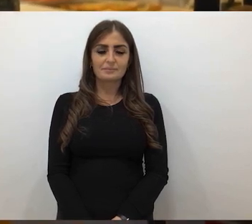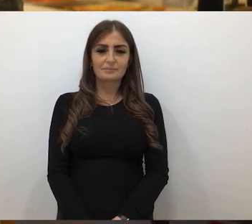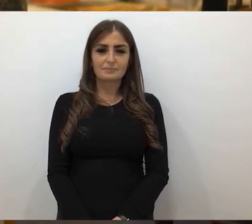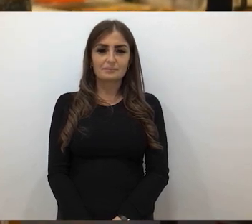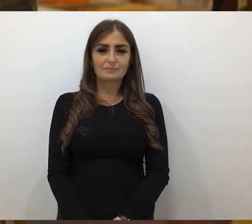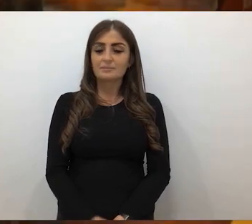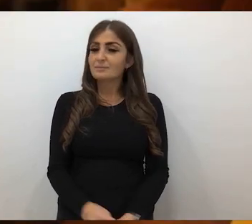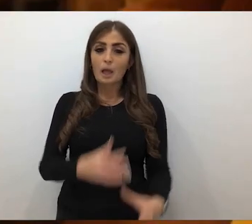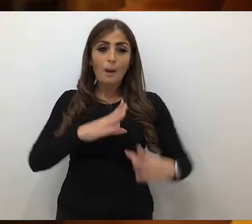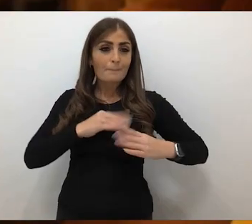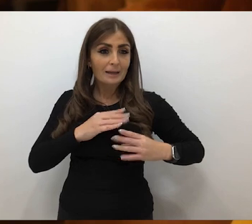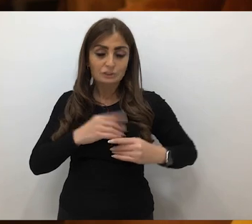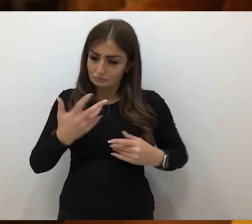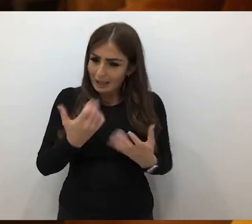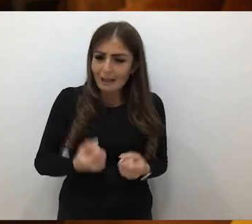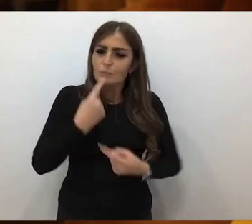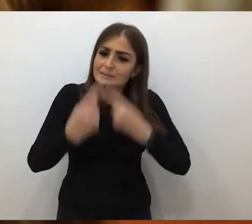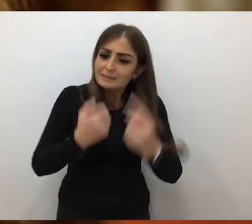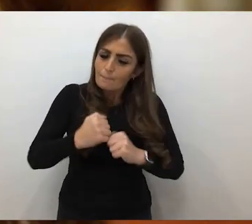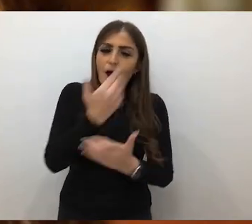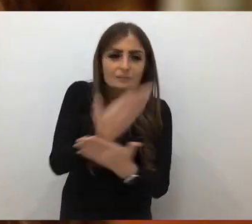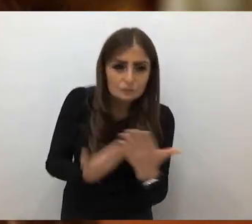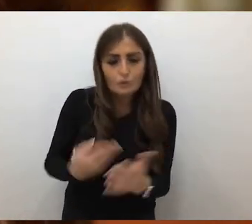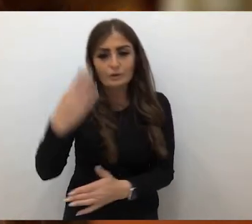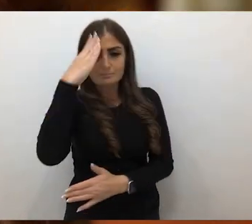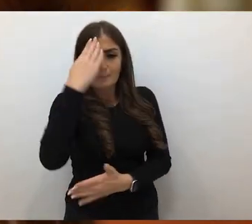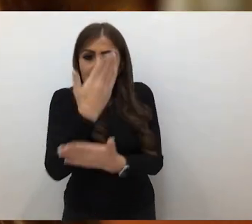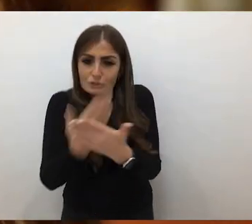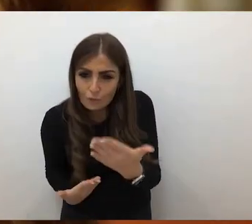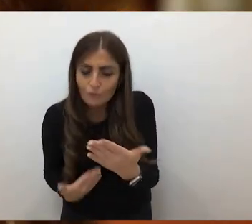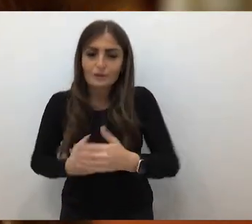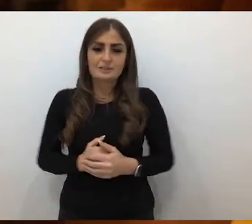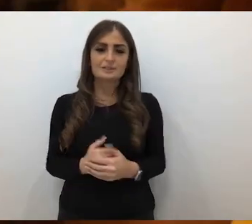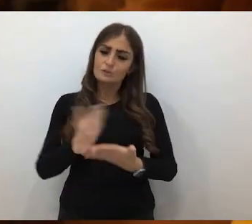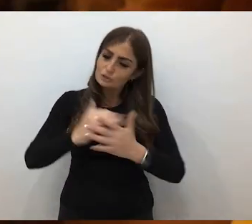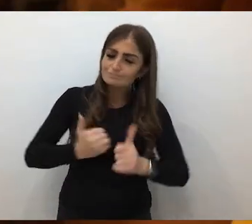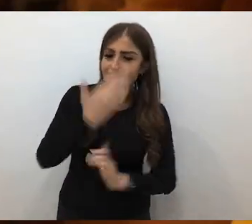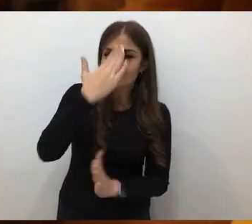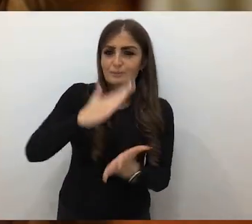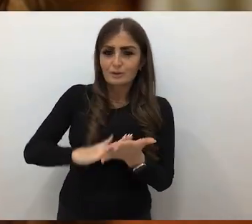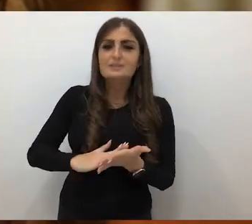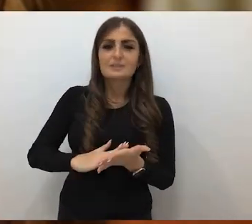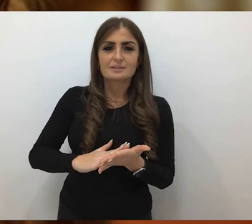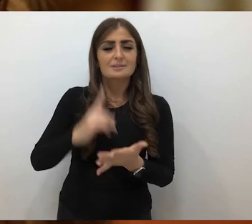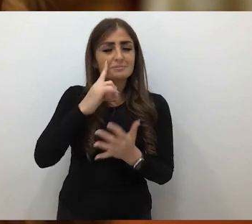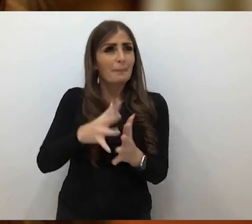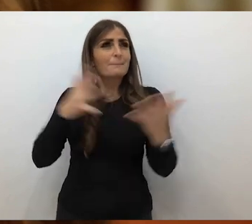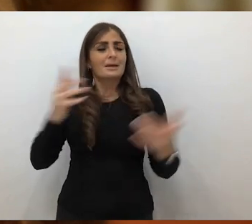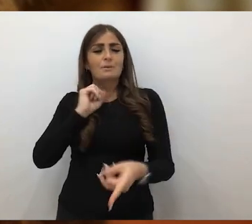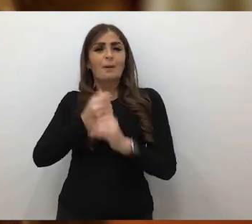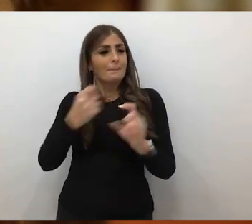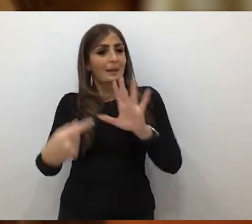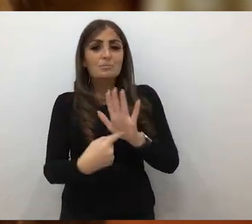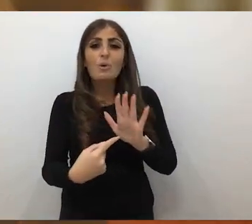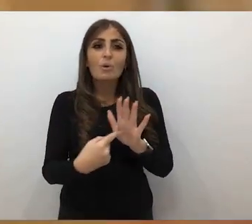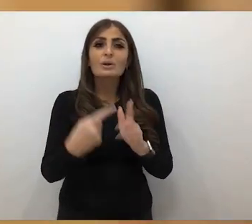The passion I had was to tell my stories, to tell my mum's stories, to share the experiences. I think it's hugely important